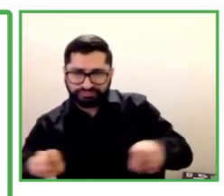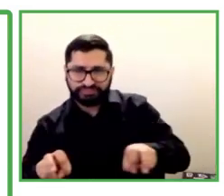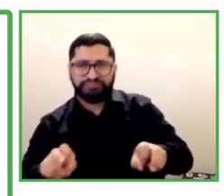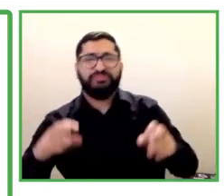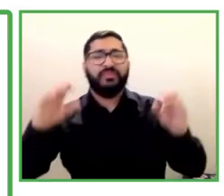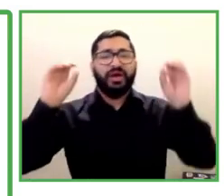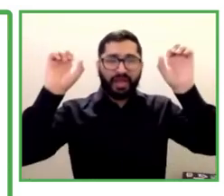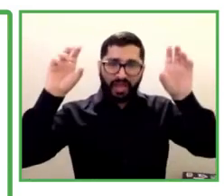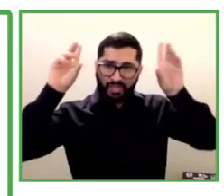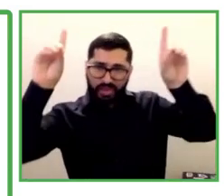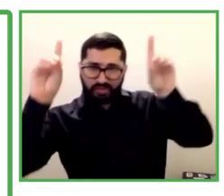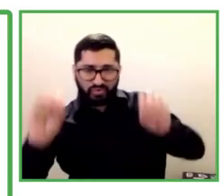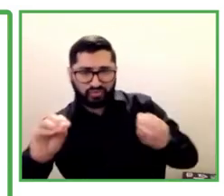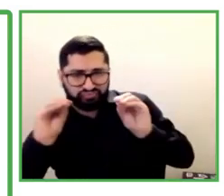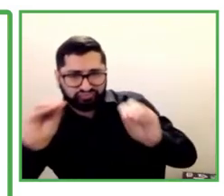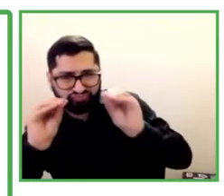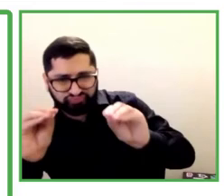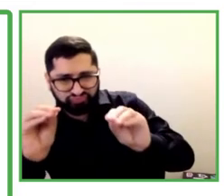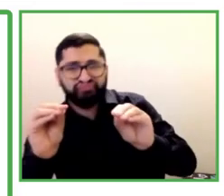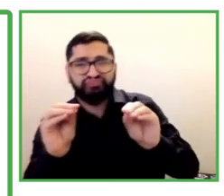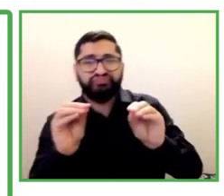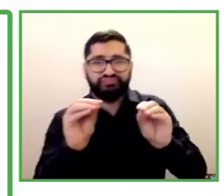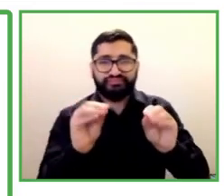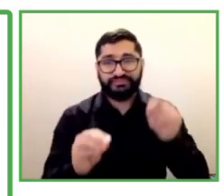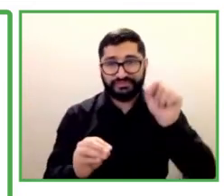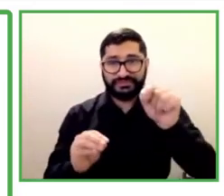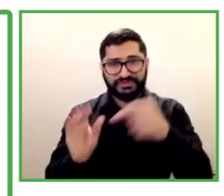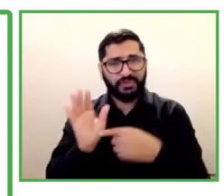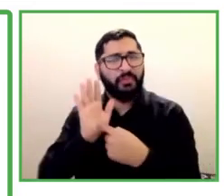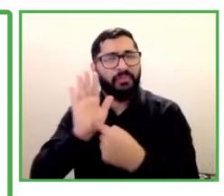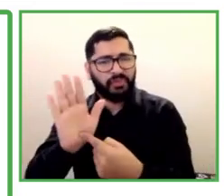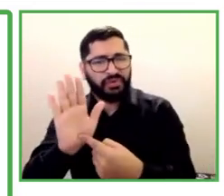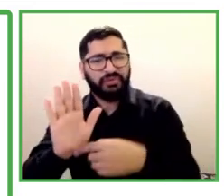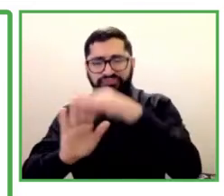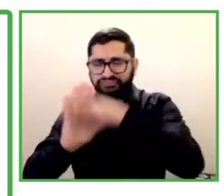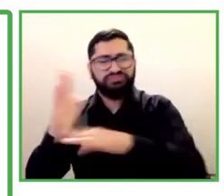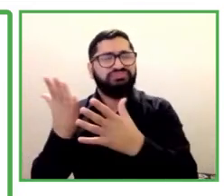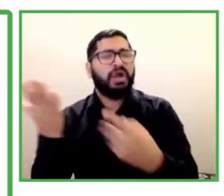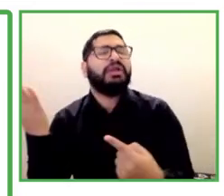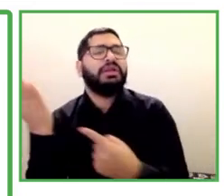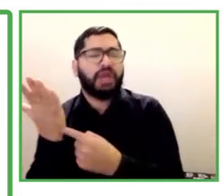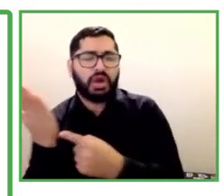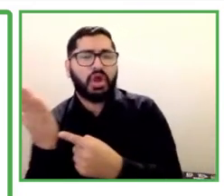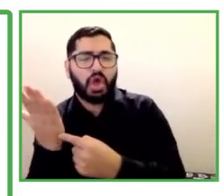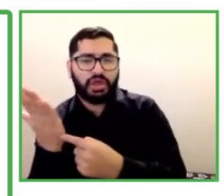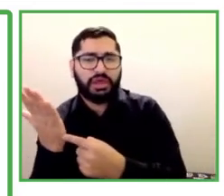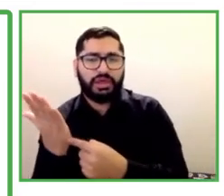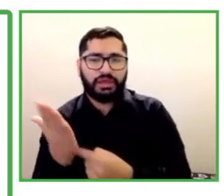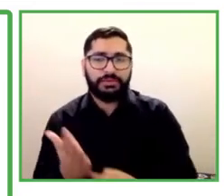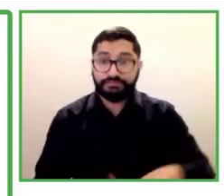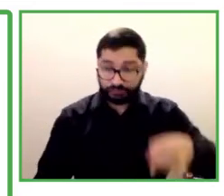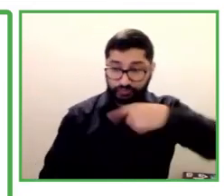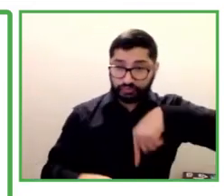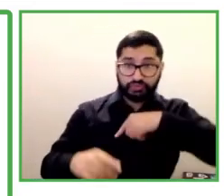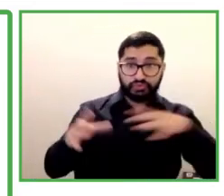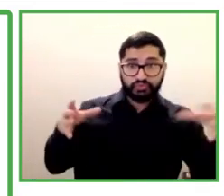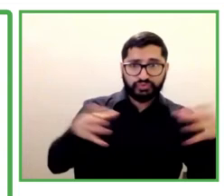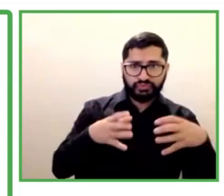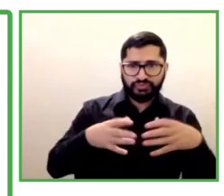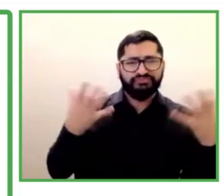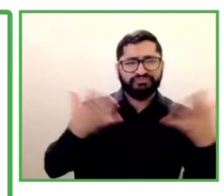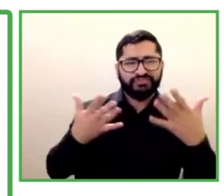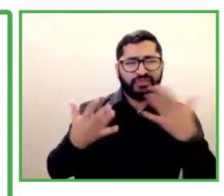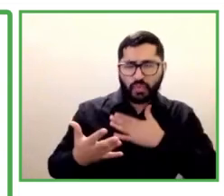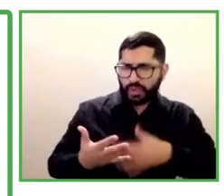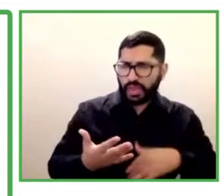In companies, we help companies to begin their journey of inclusion or strengthen their journey. We